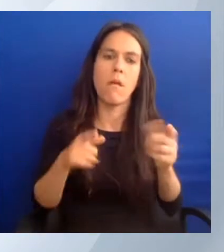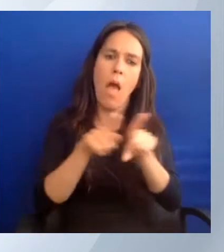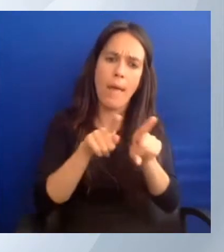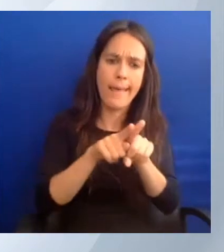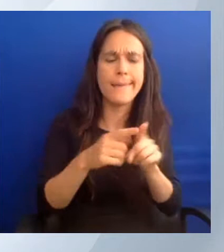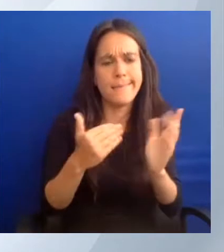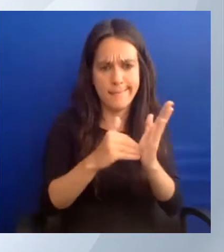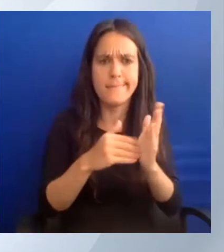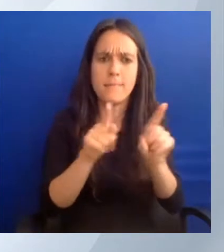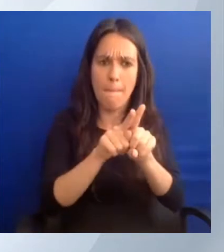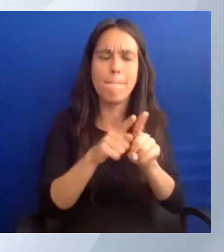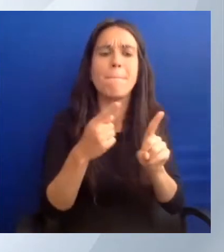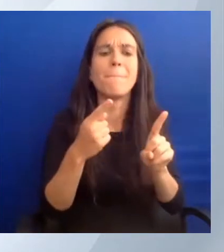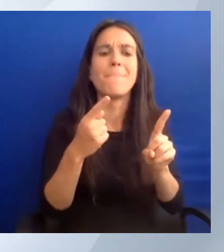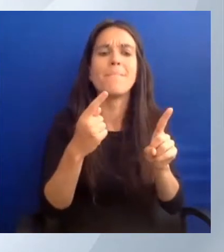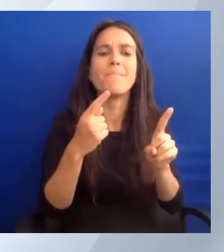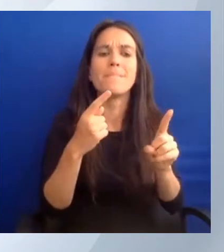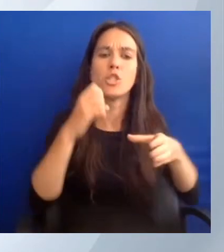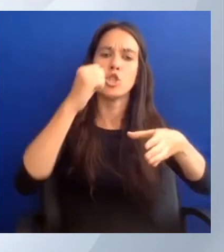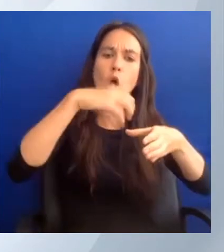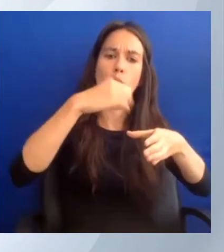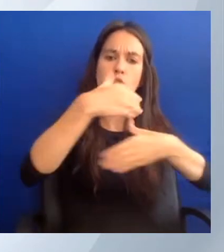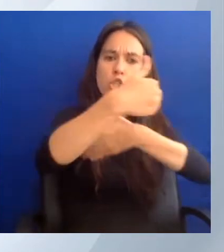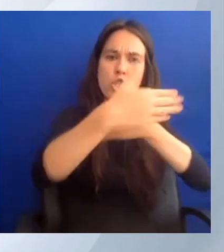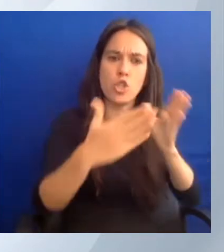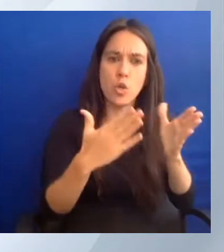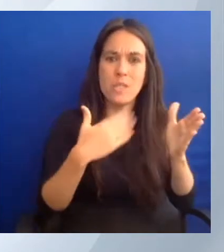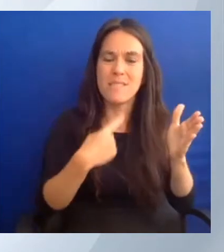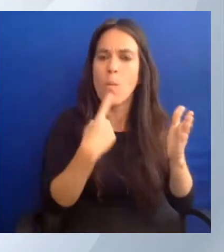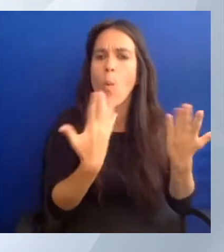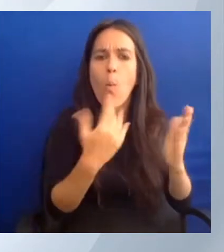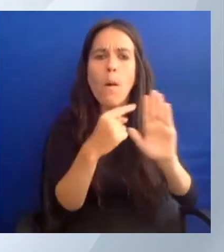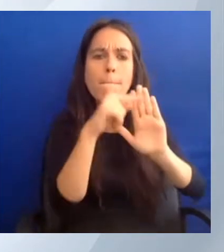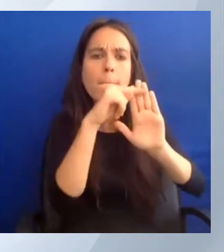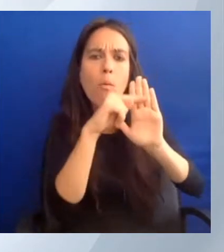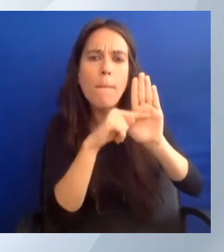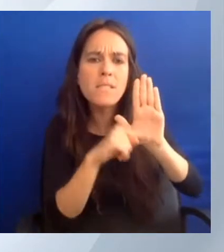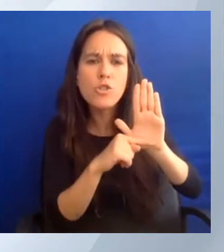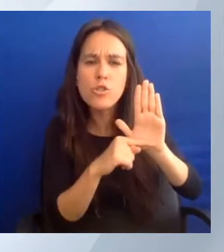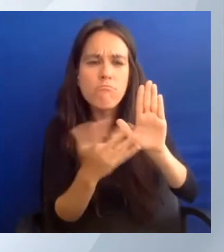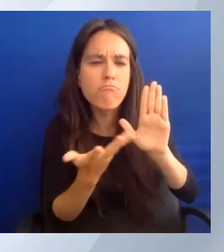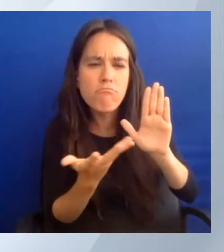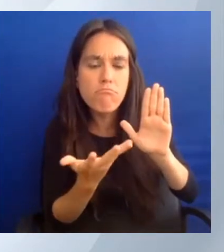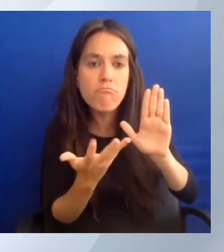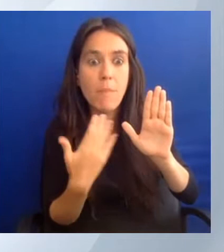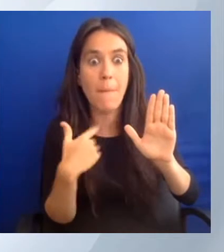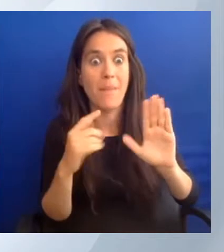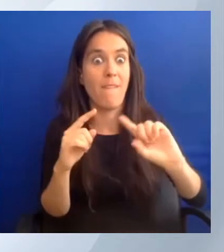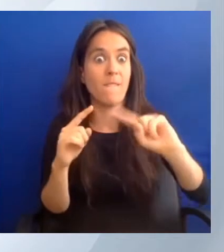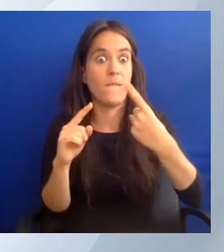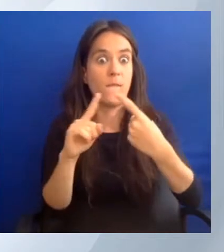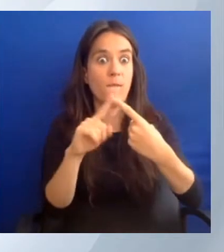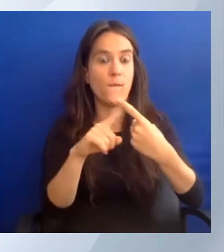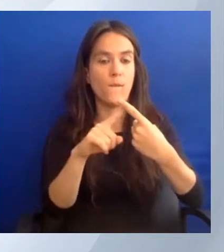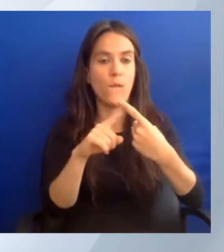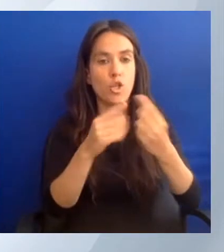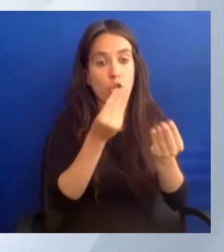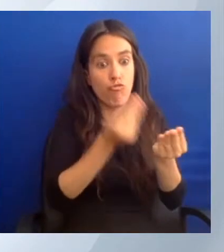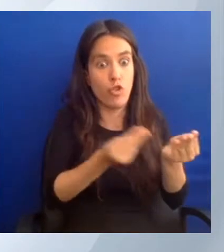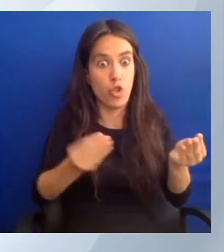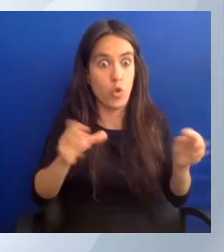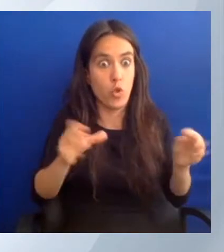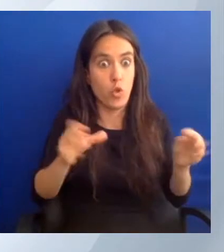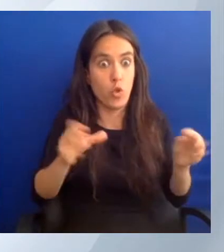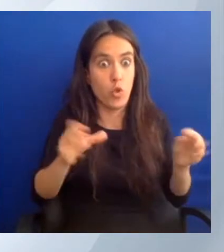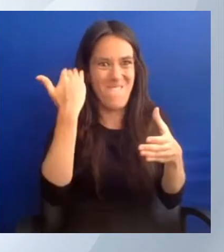let it tell me what parameters it needs. So the first one is the resource group name, which we just